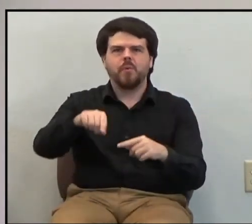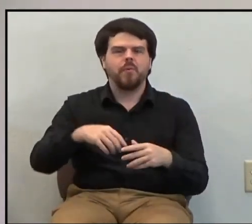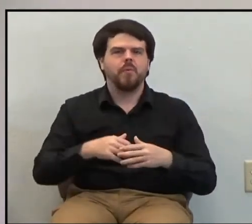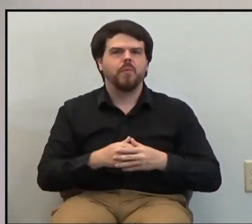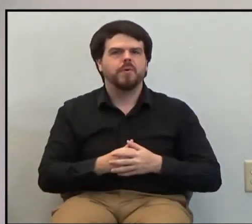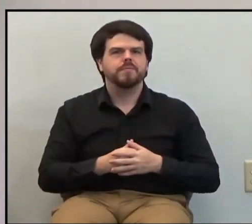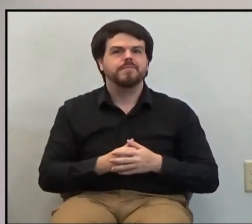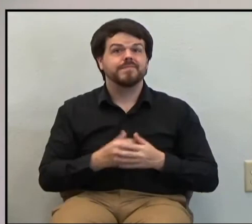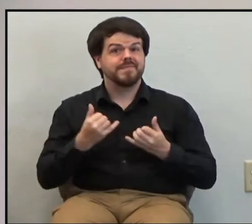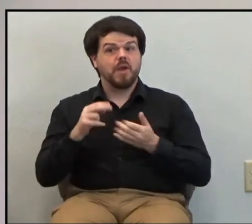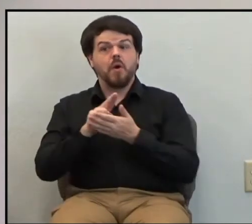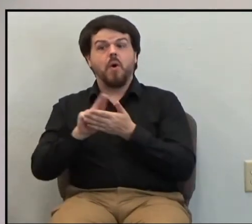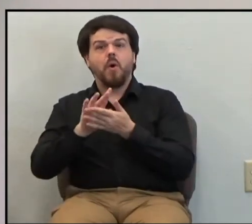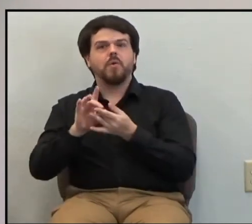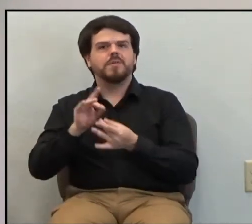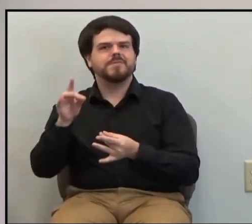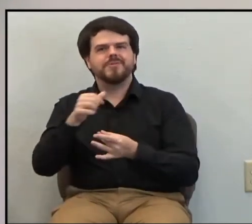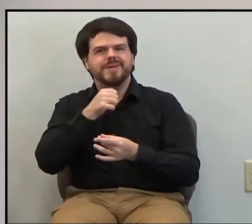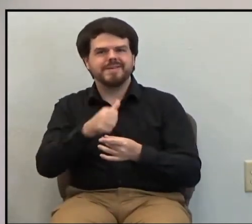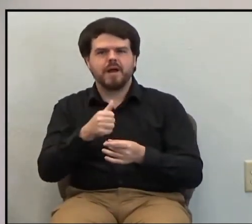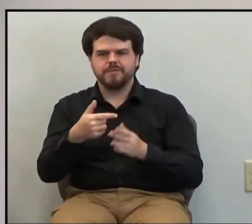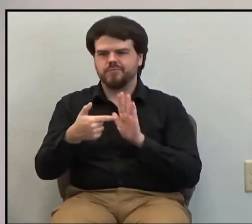mercifully did not give us their names.